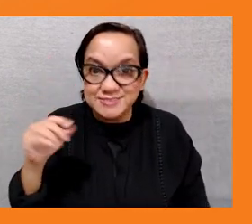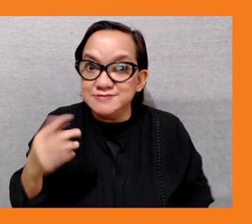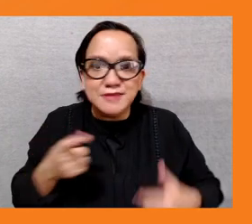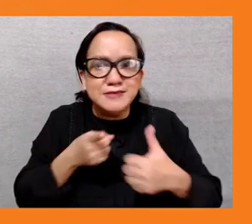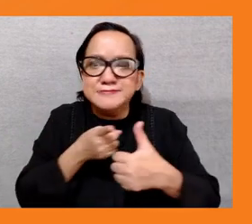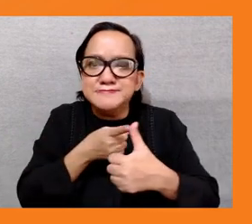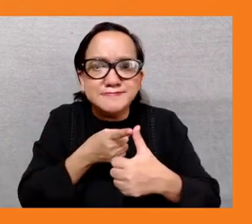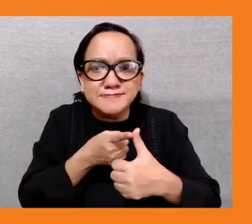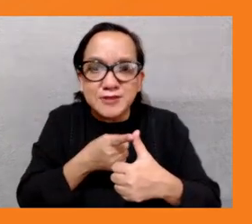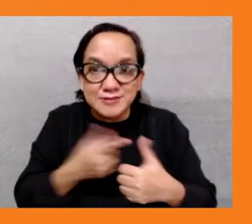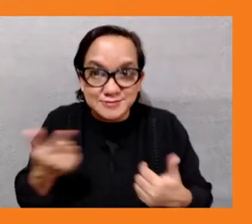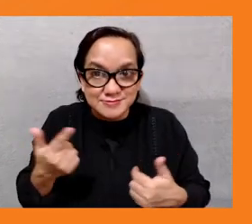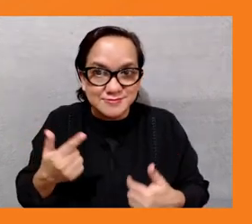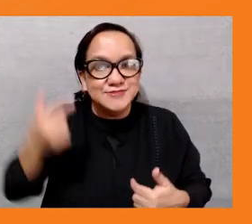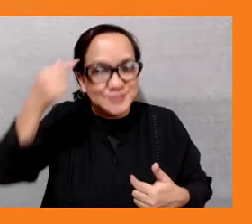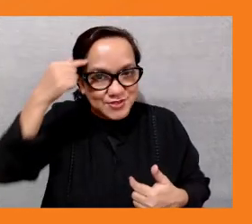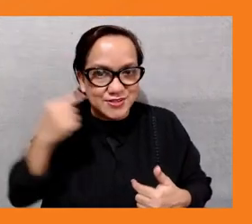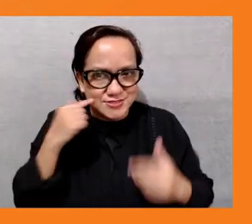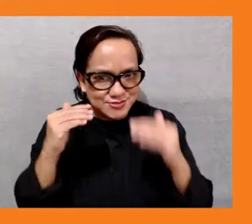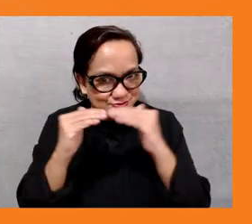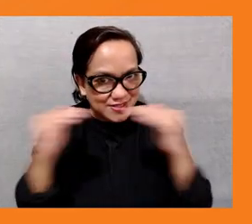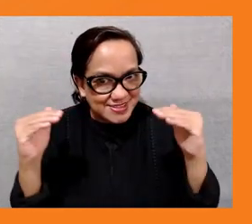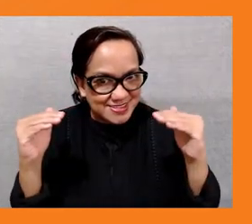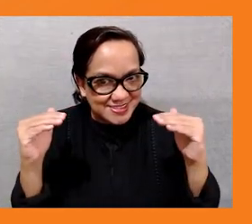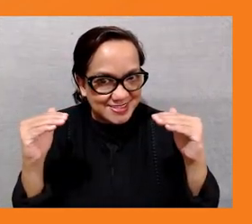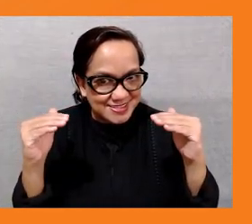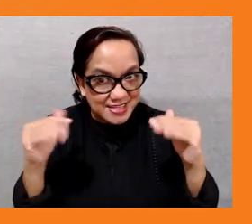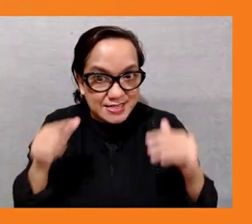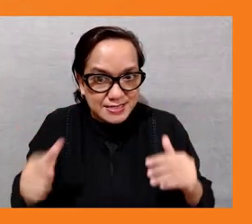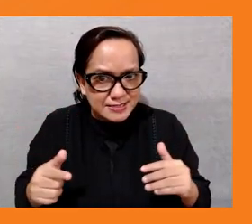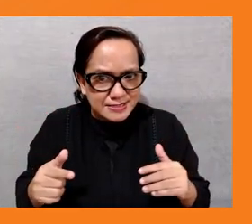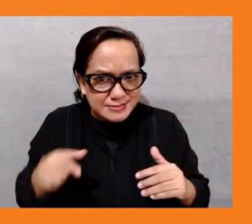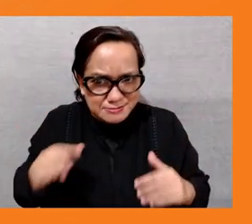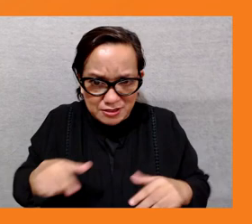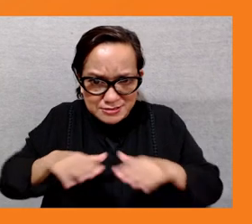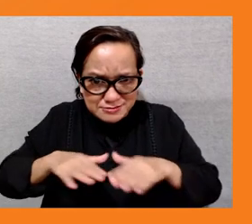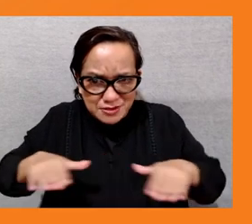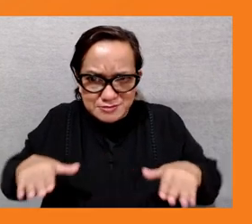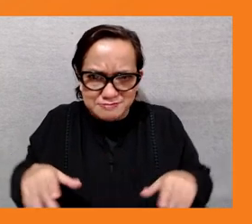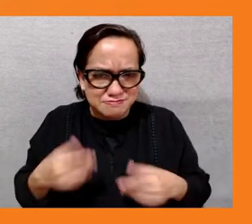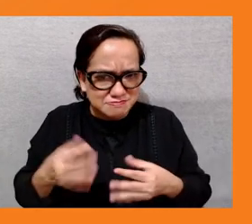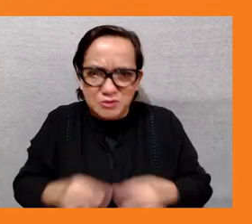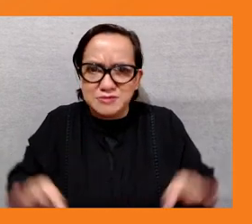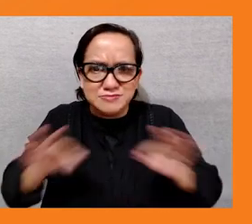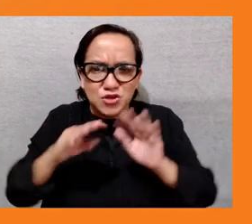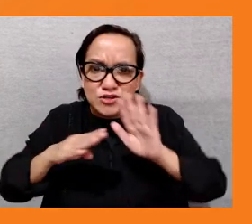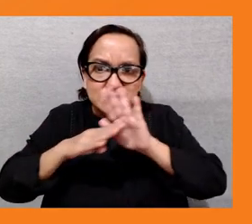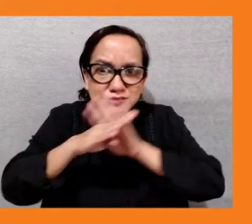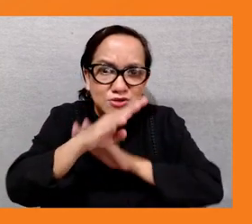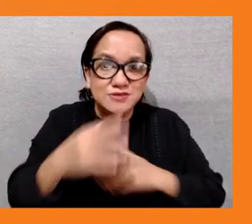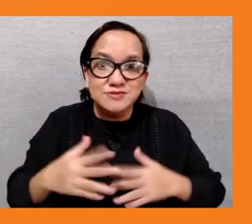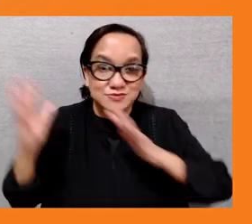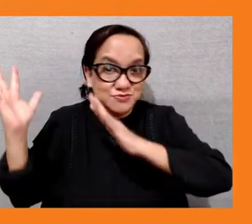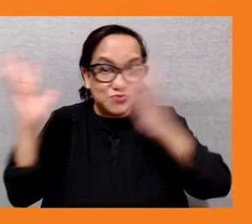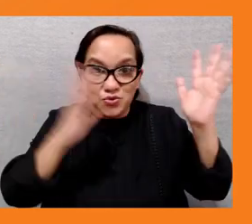second early childhood development and third is disaster uh risk reduction and